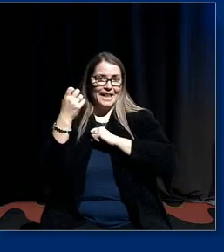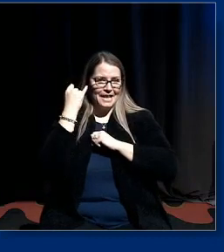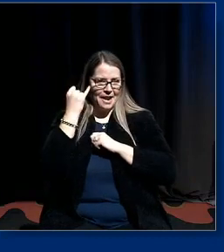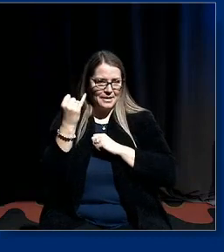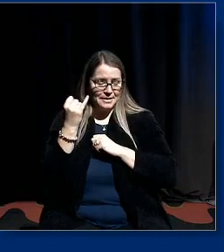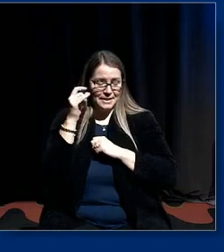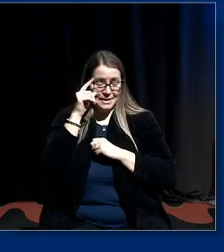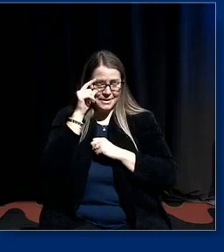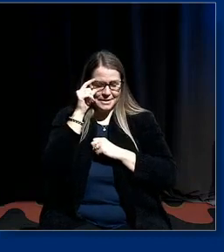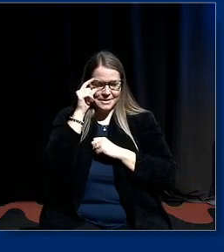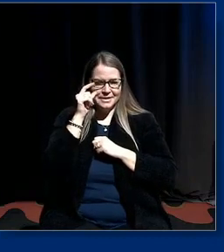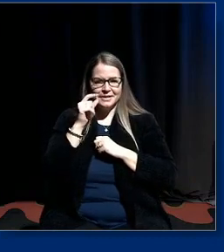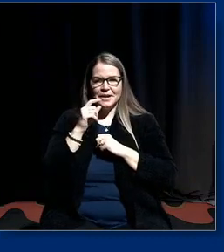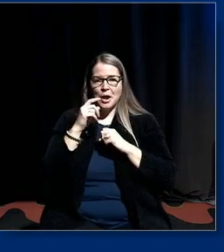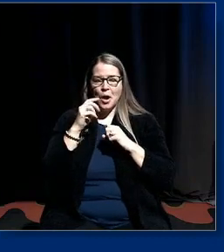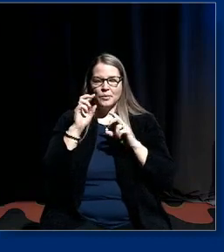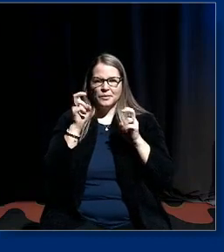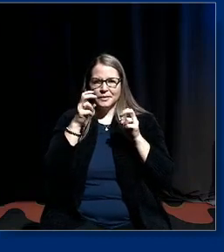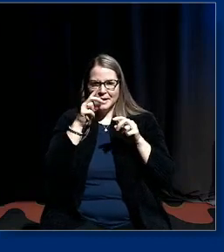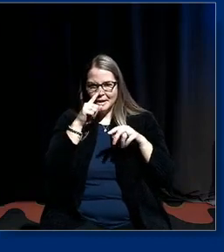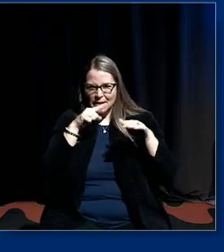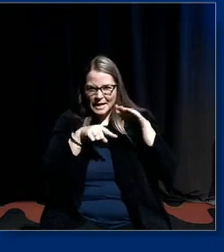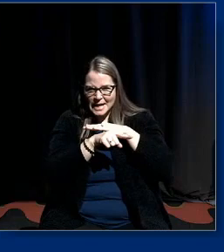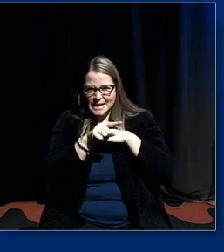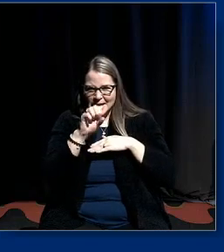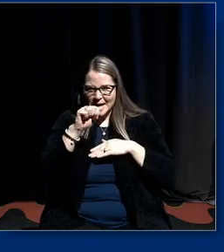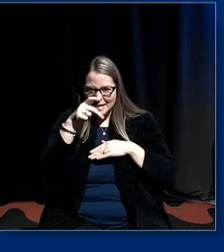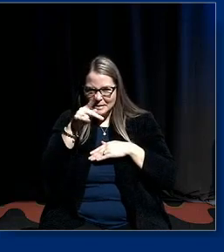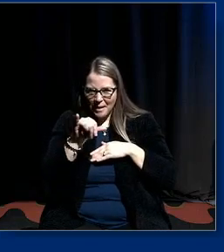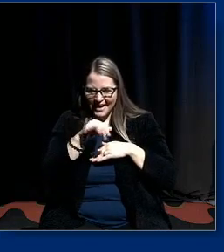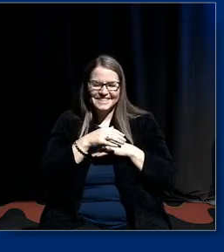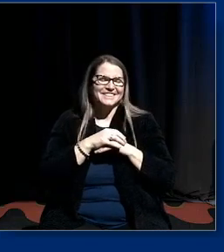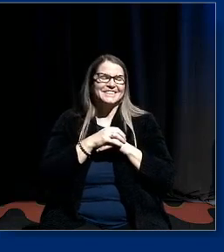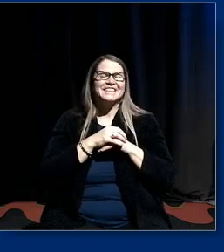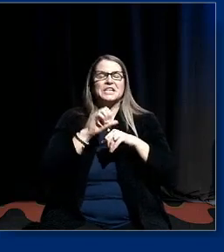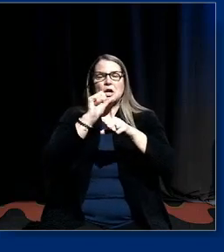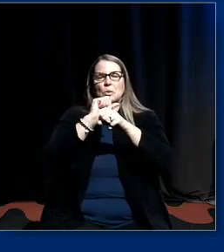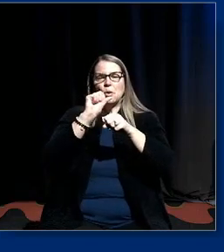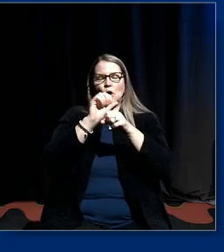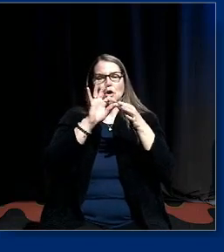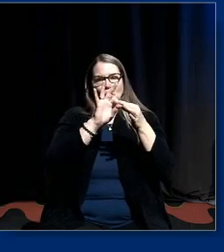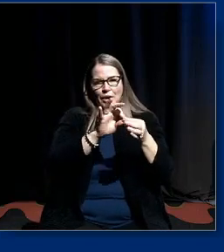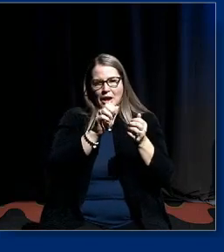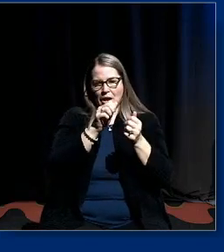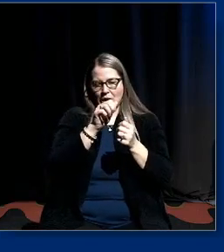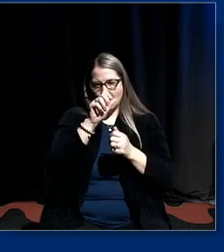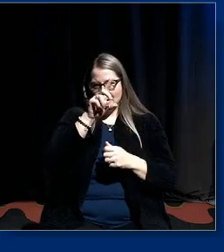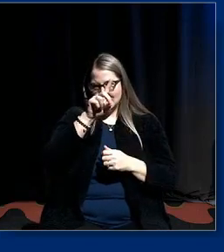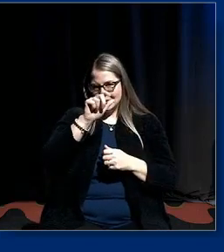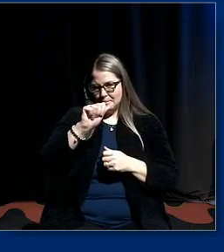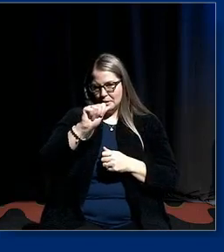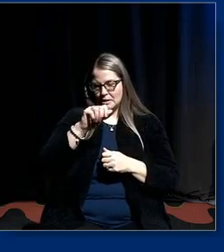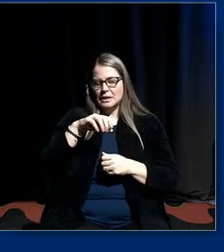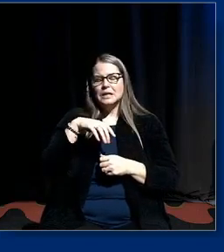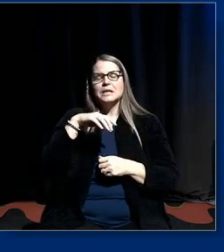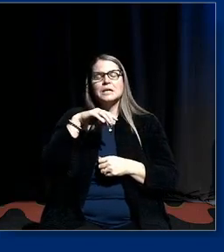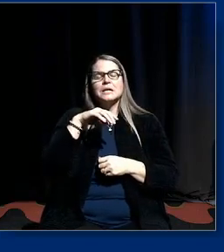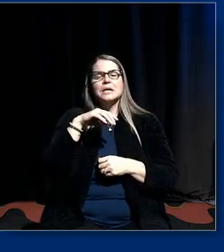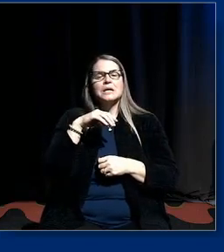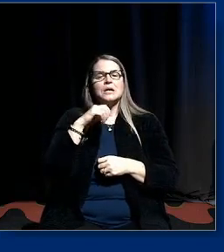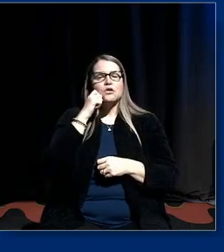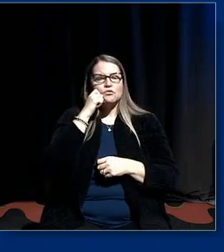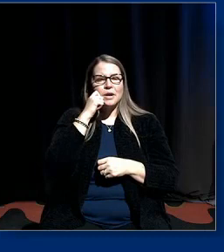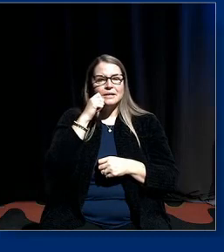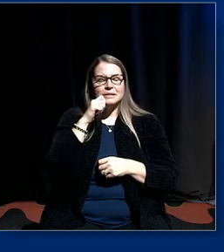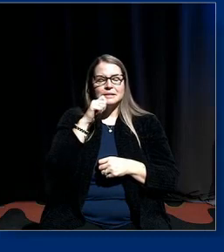being inspired sorry um the the the work around disability critical race theory discrit um i